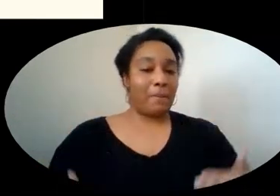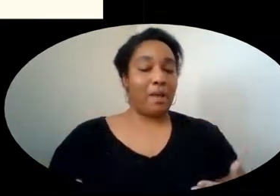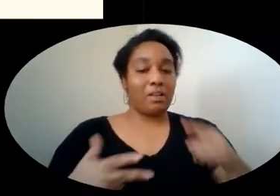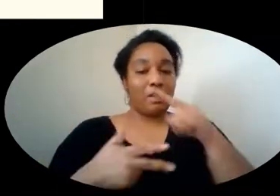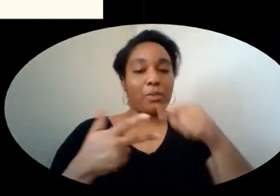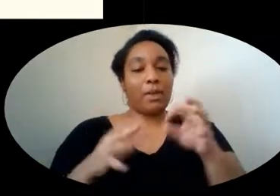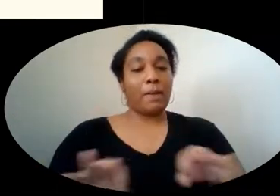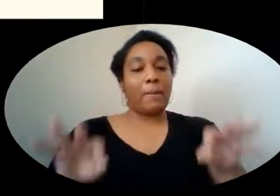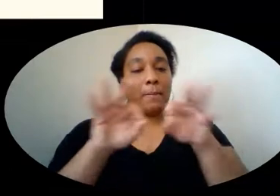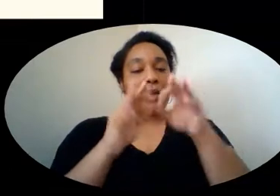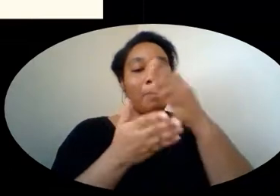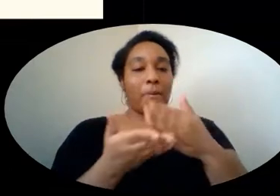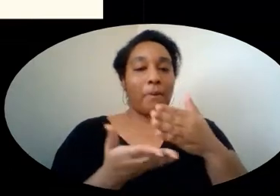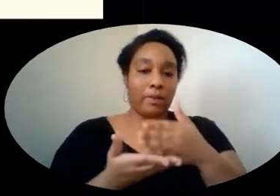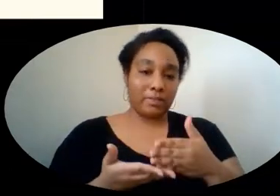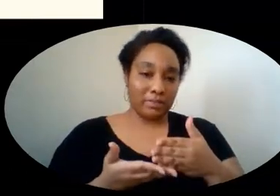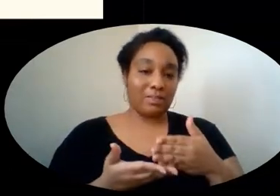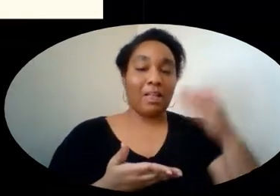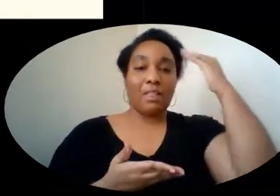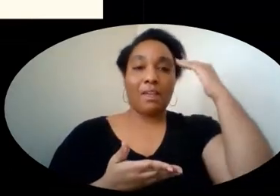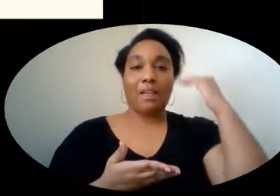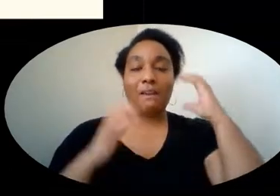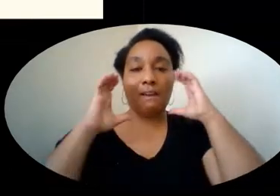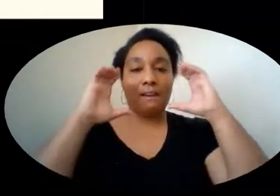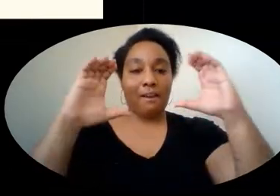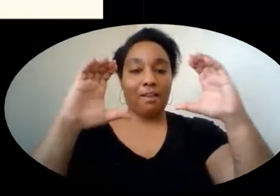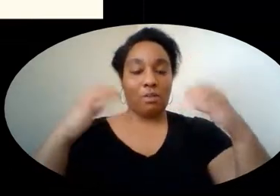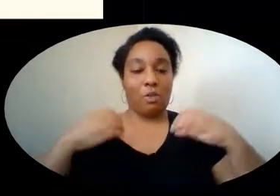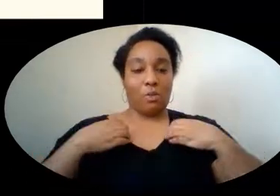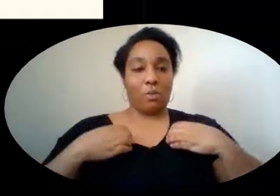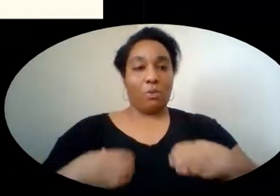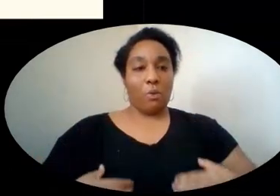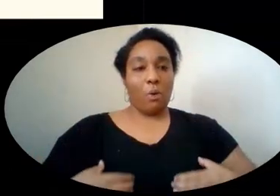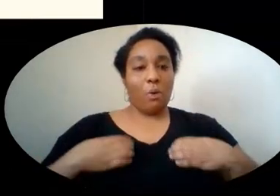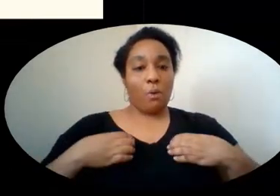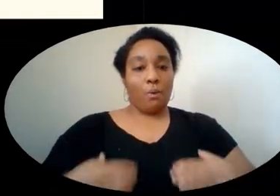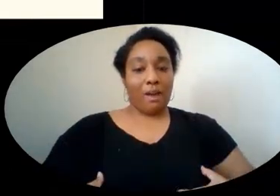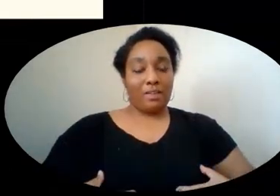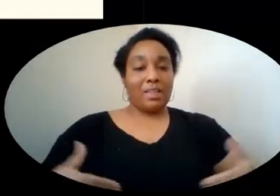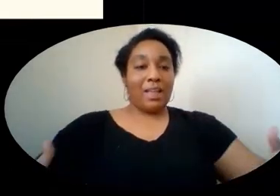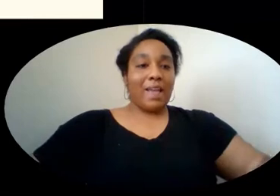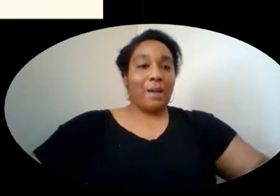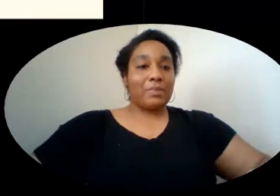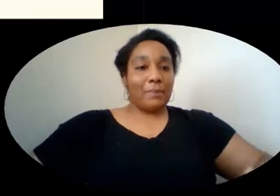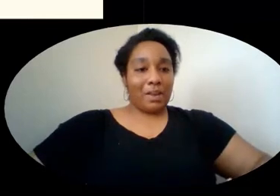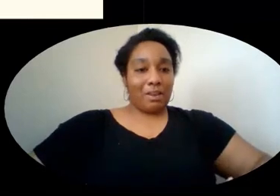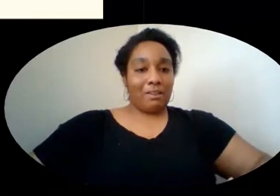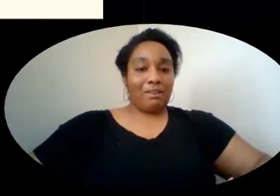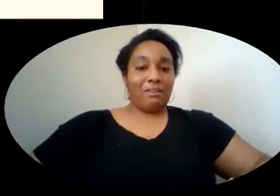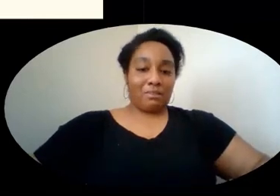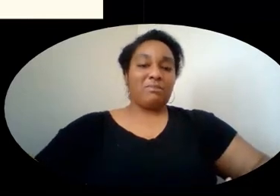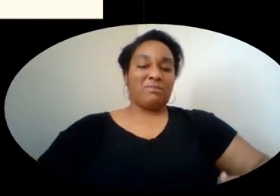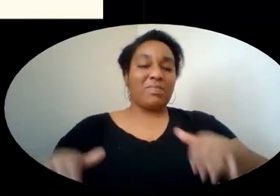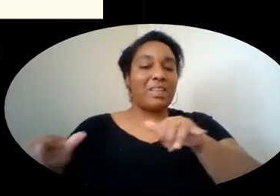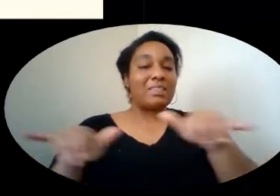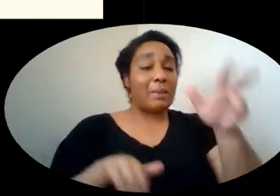three main parts. The head, thorax, and abdomen. And